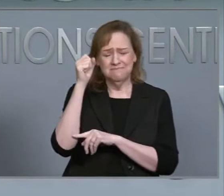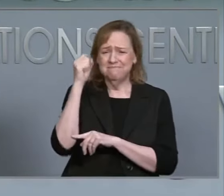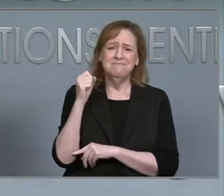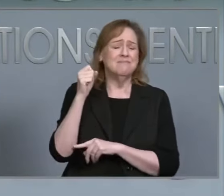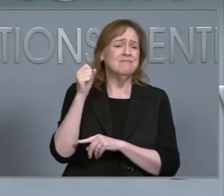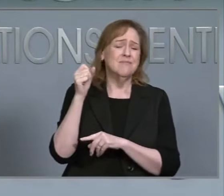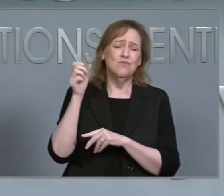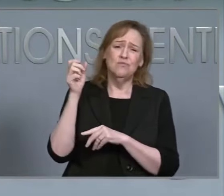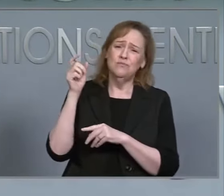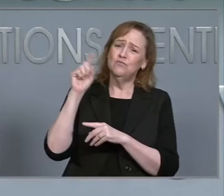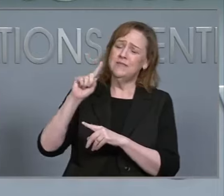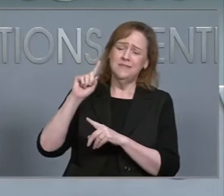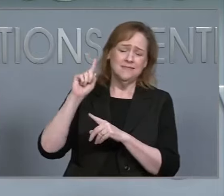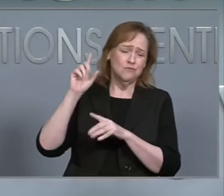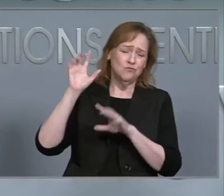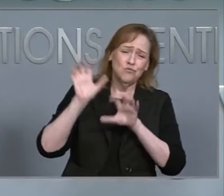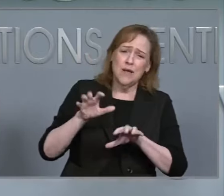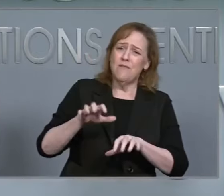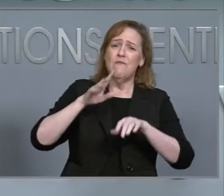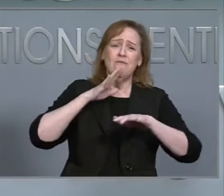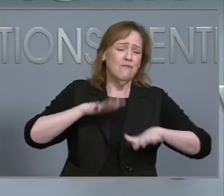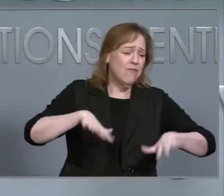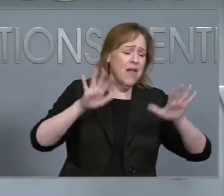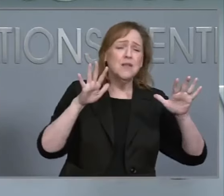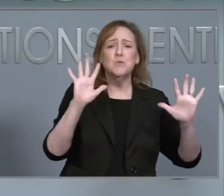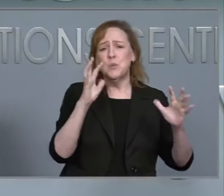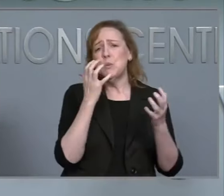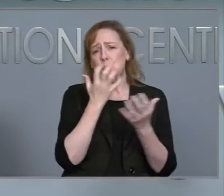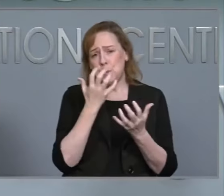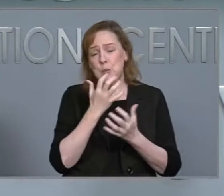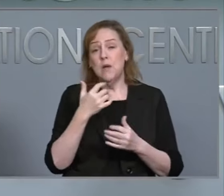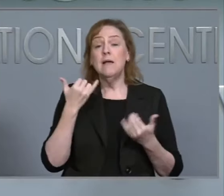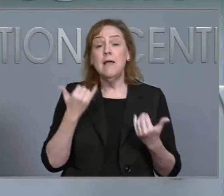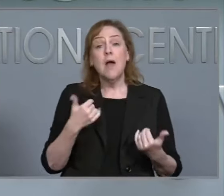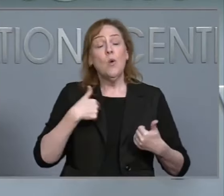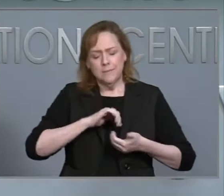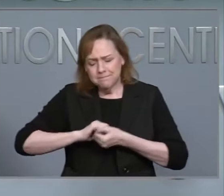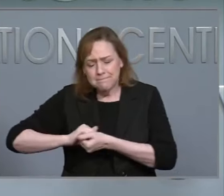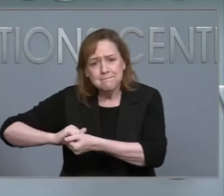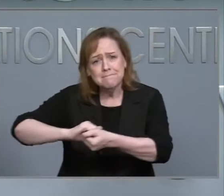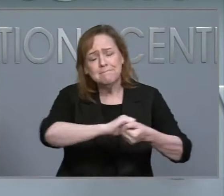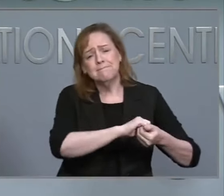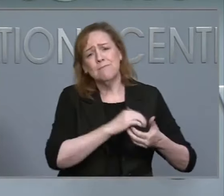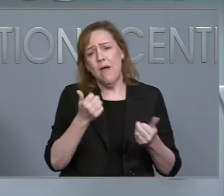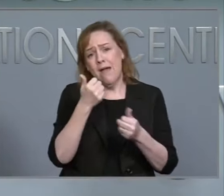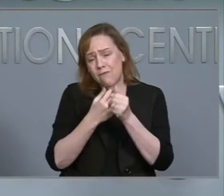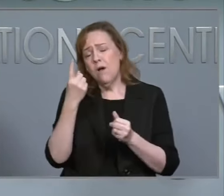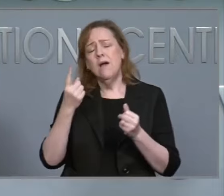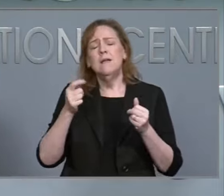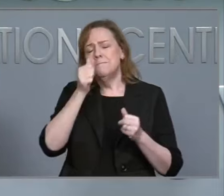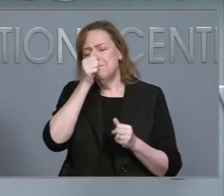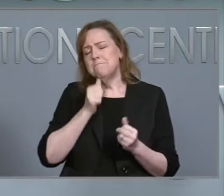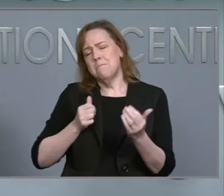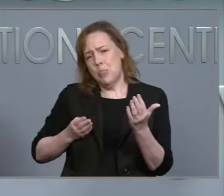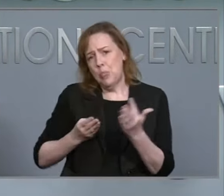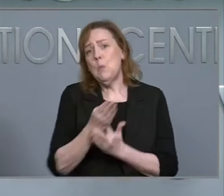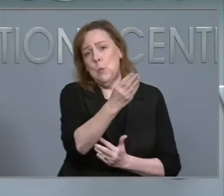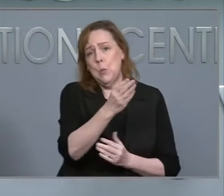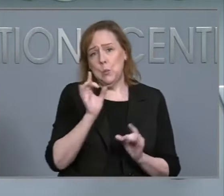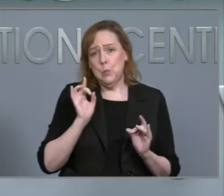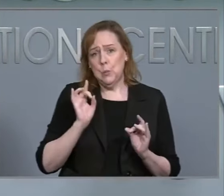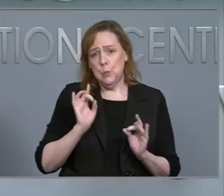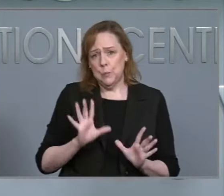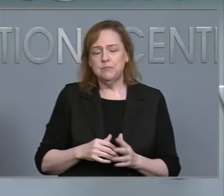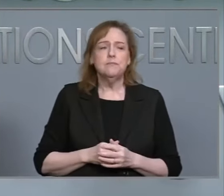and how we are working together to help everyone get through this crisis. Yesterday we